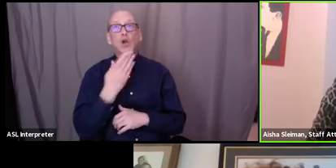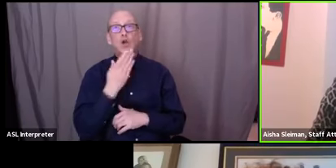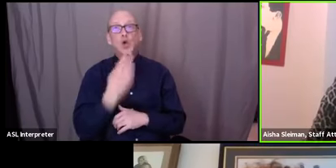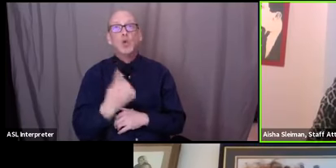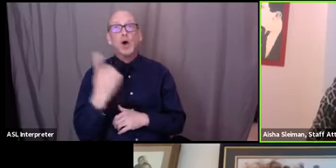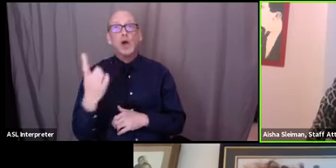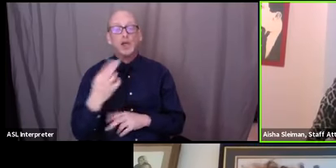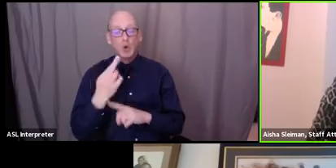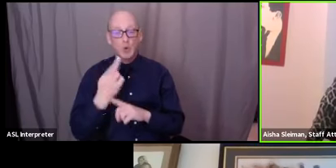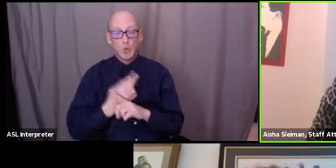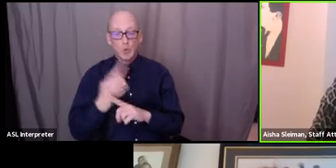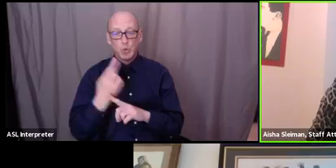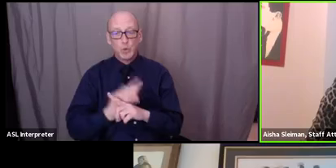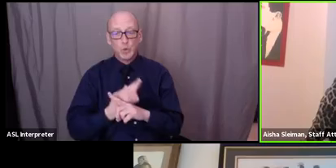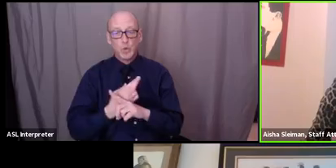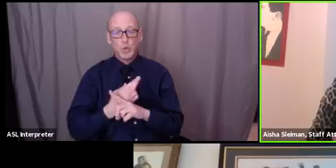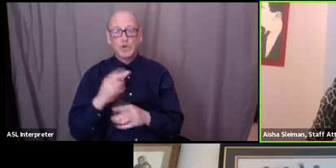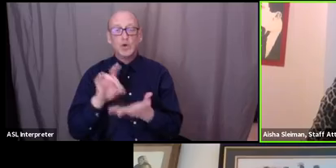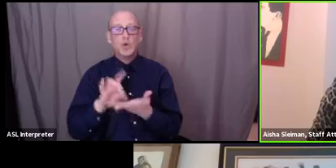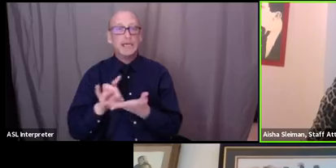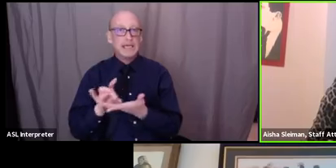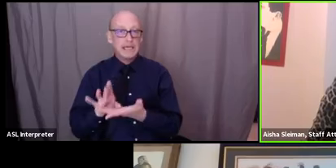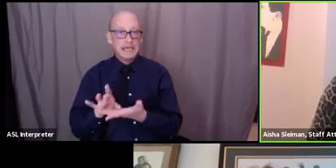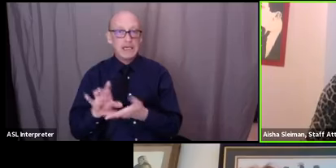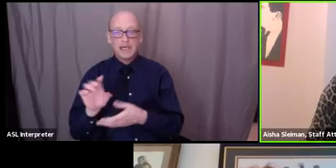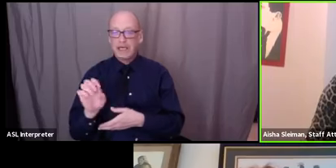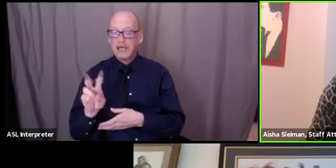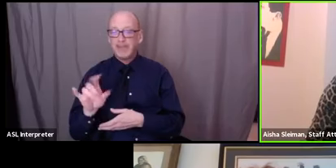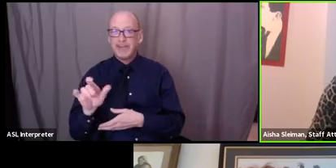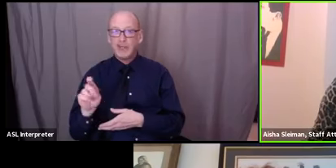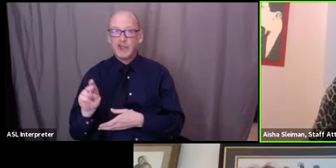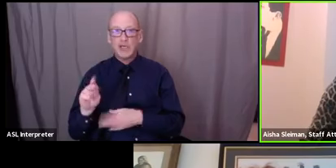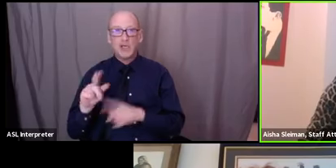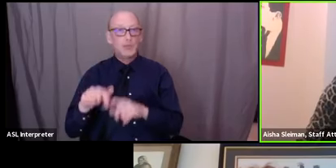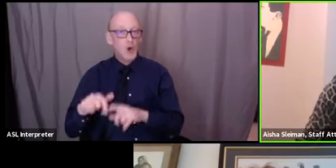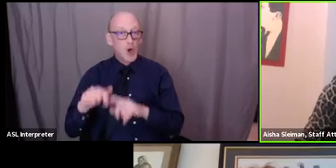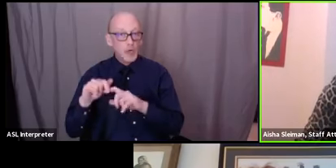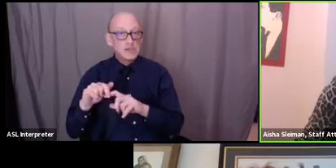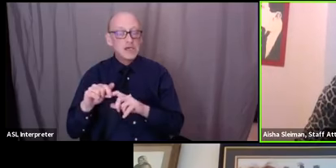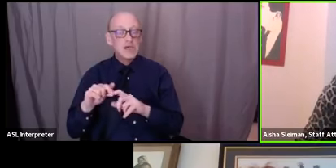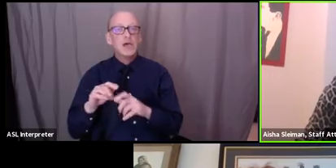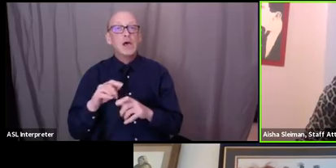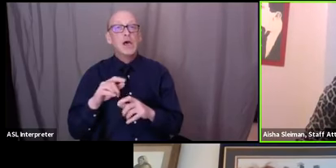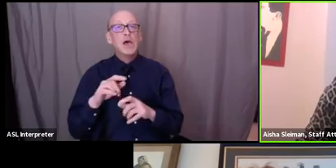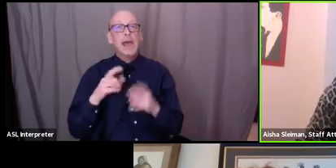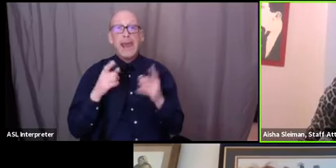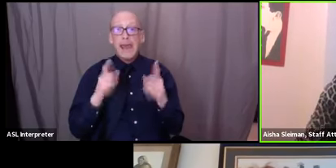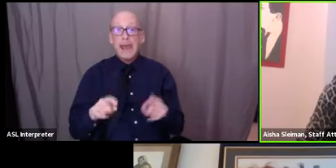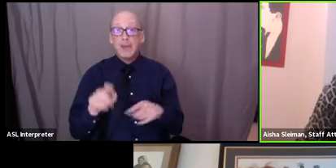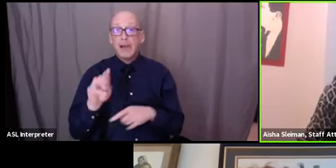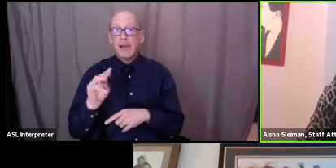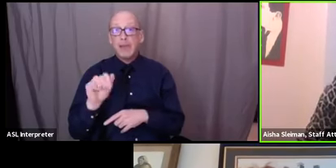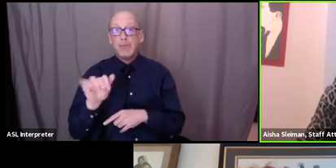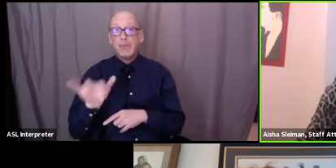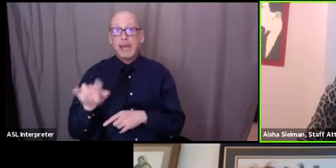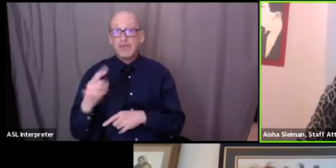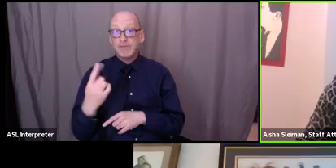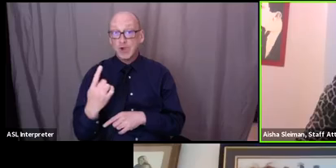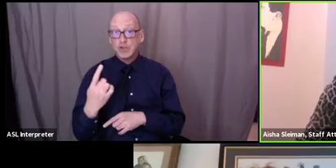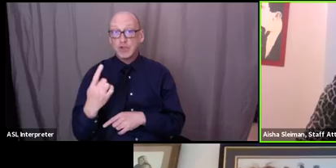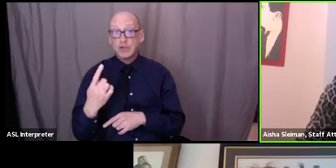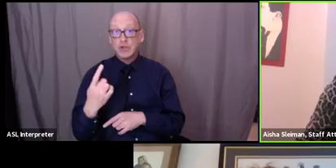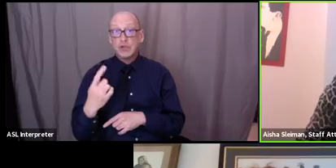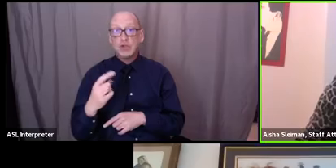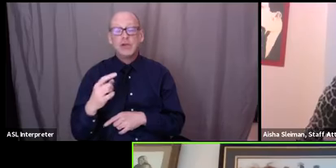type moratorium how can we absolutely create a policy because you know come may 1st hearings will probably get